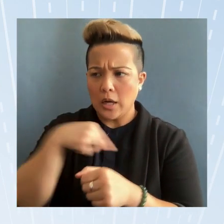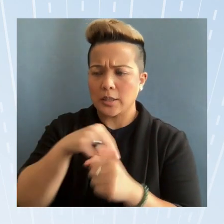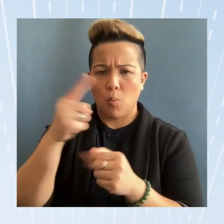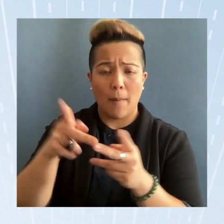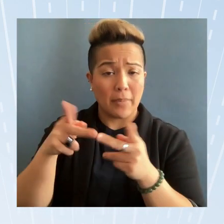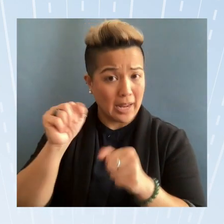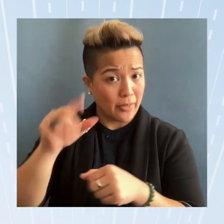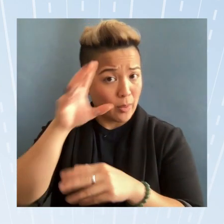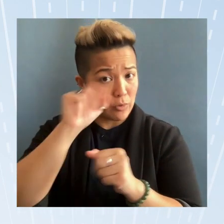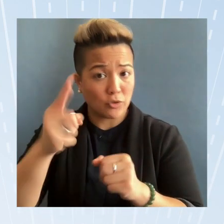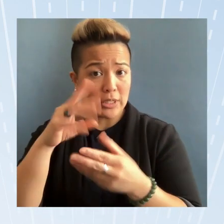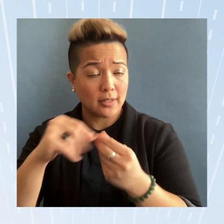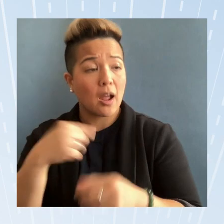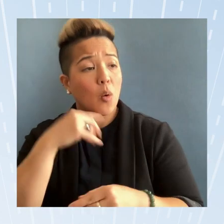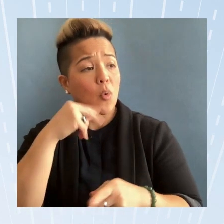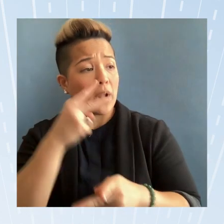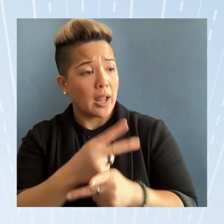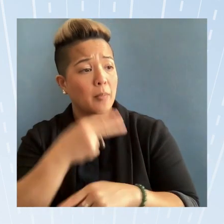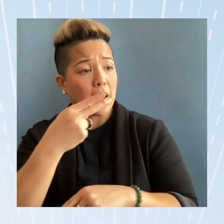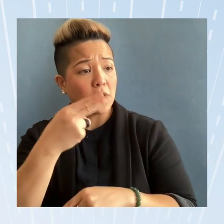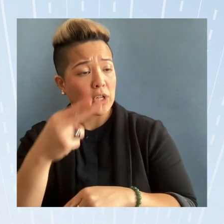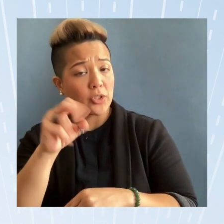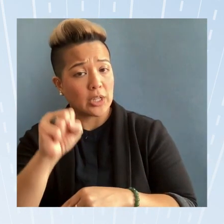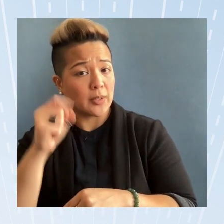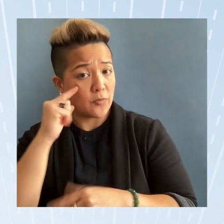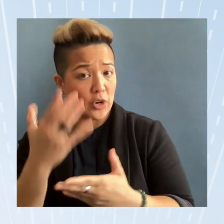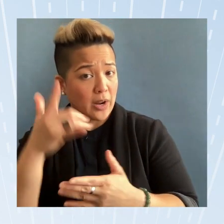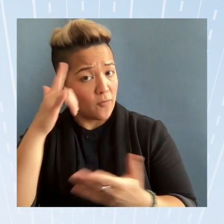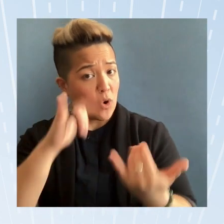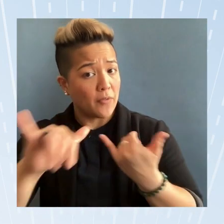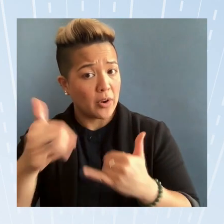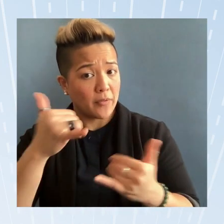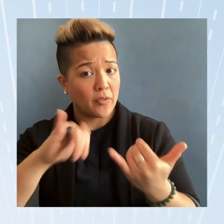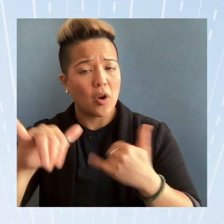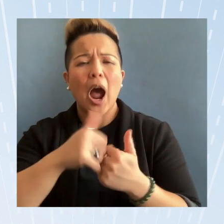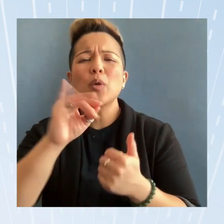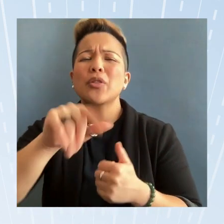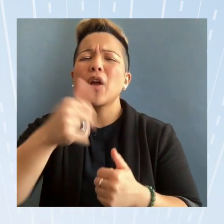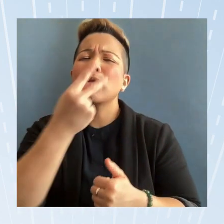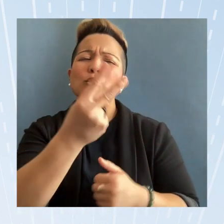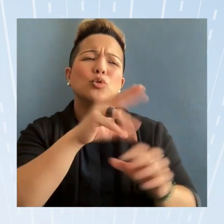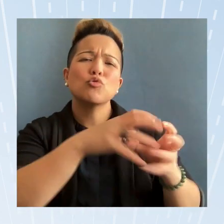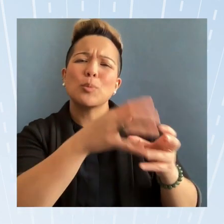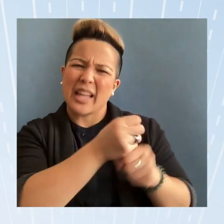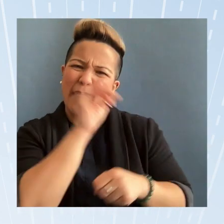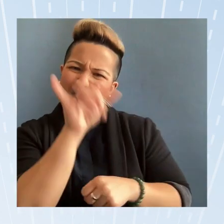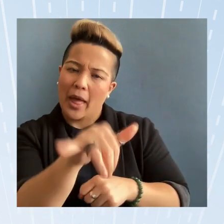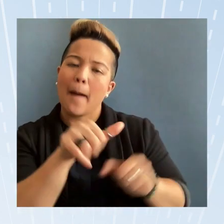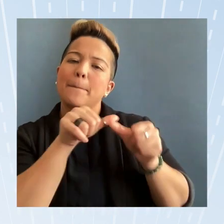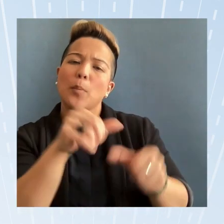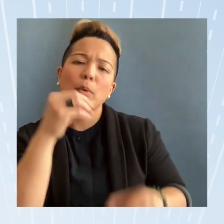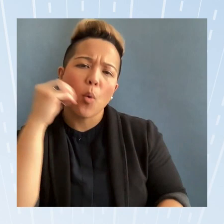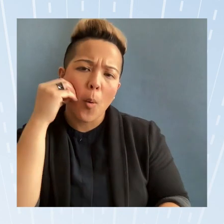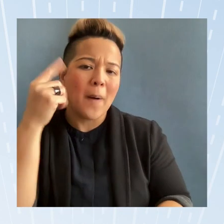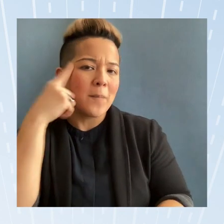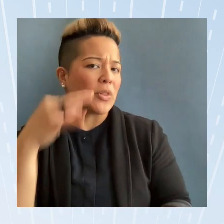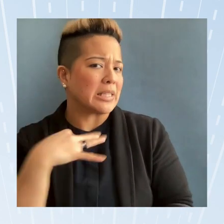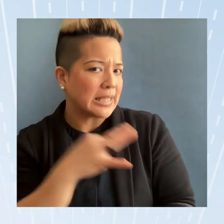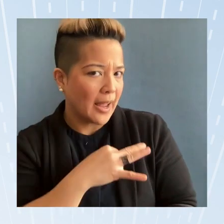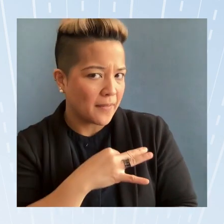just say I am going to keep HHS here forever and ever how did the other two groups get that permanent home for the staff?